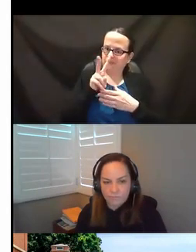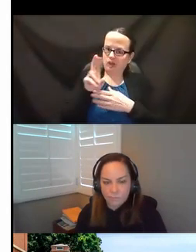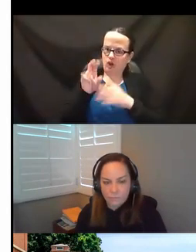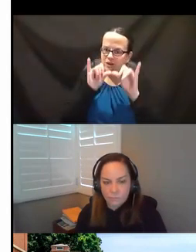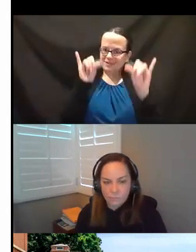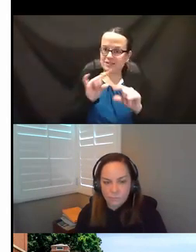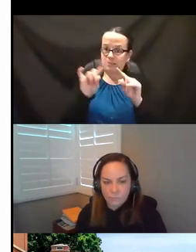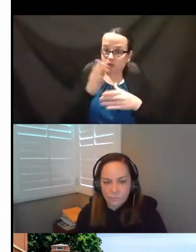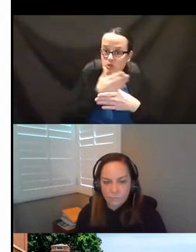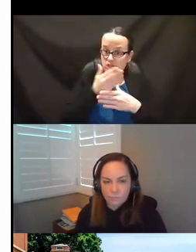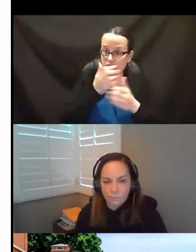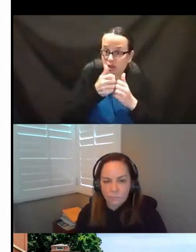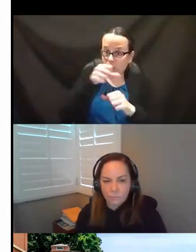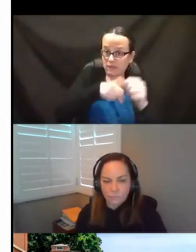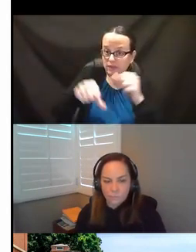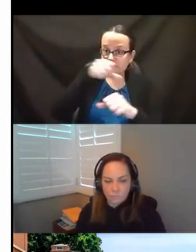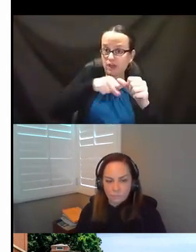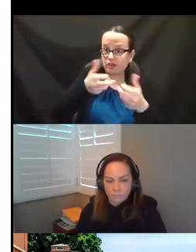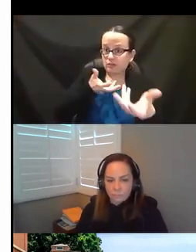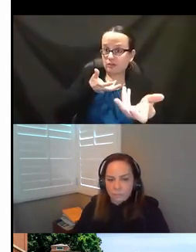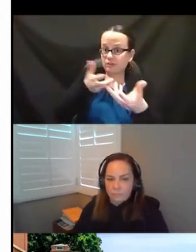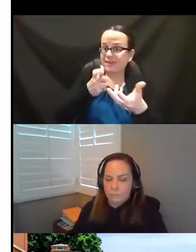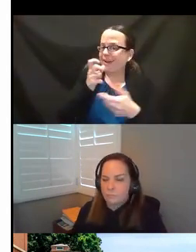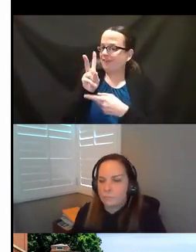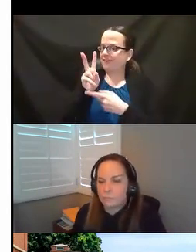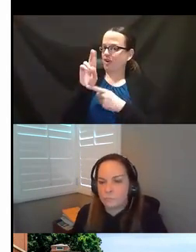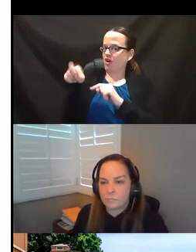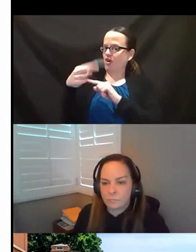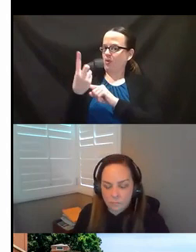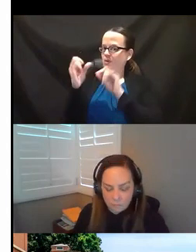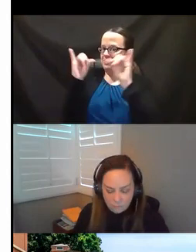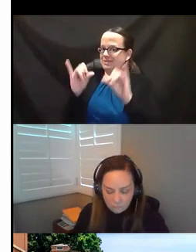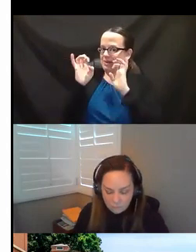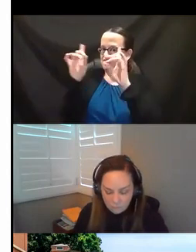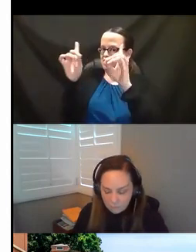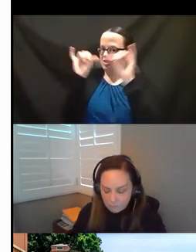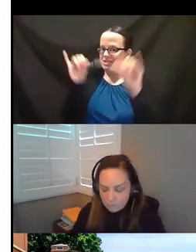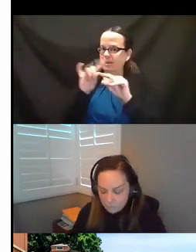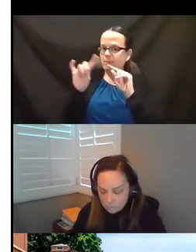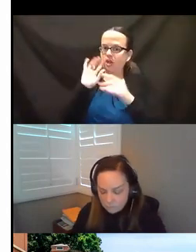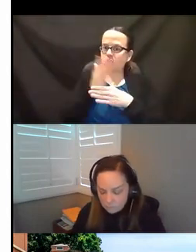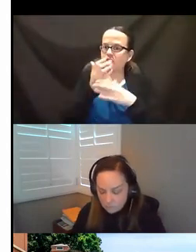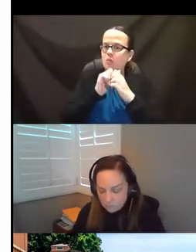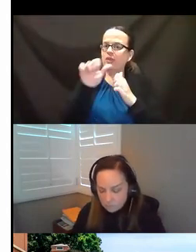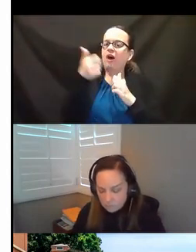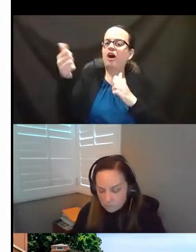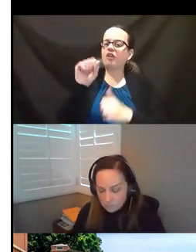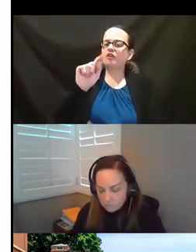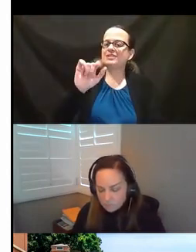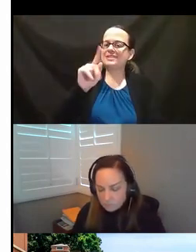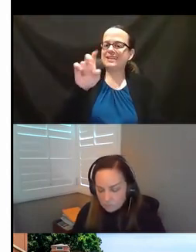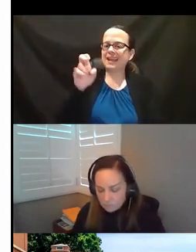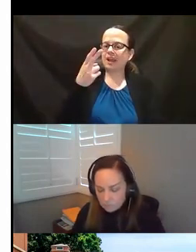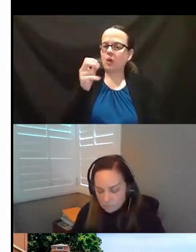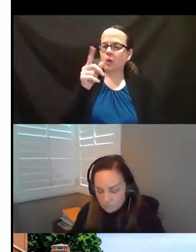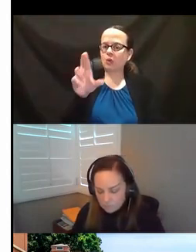systems, but are you sharing it with each other? And again, not just the VR system and education system, but are you sharing with your other stakeholder partners? So